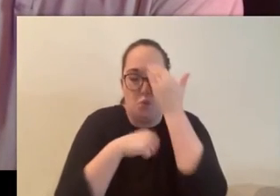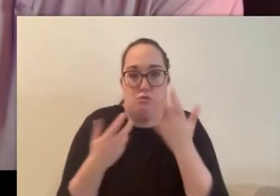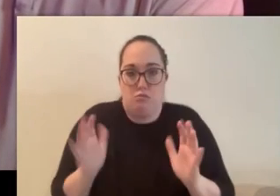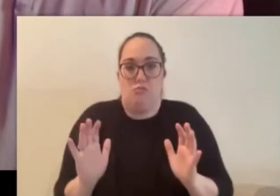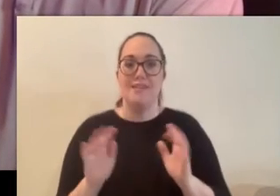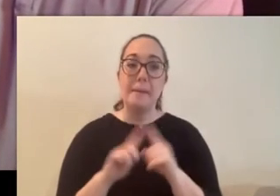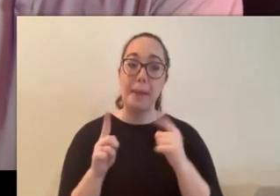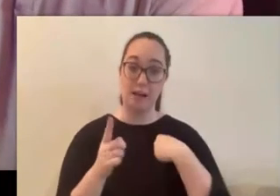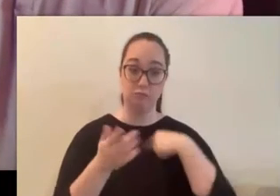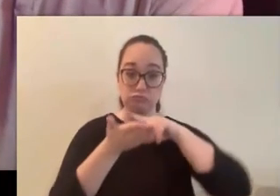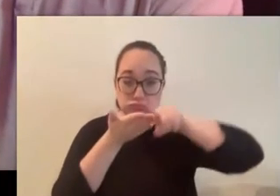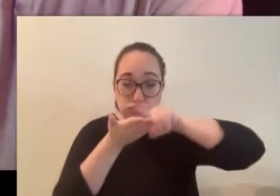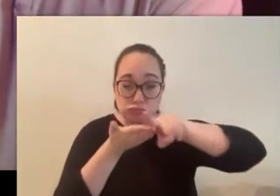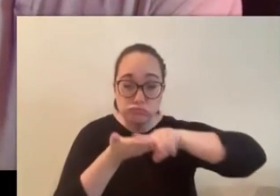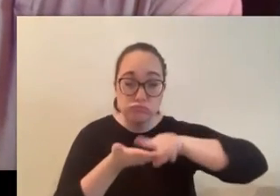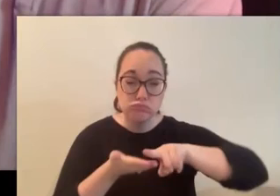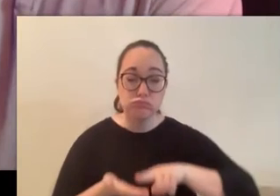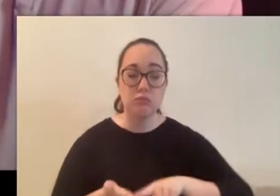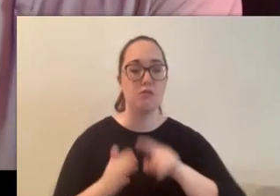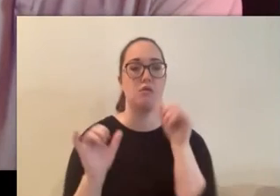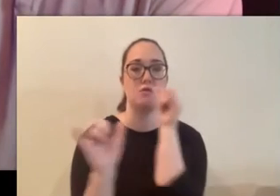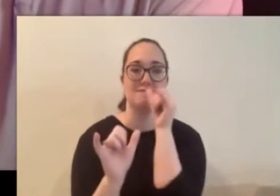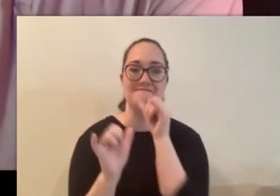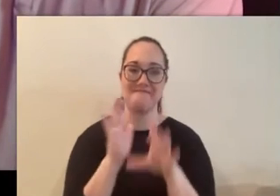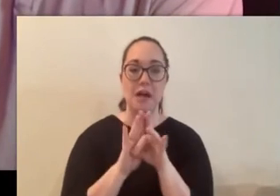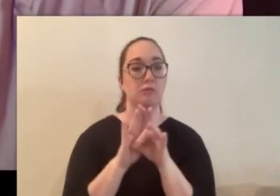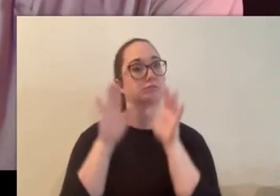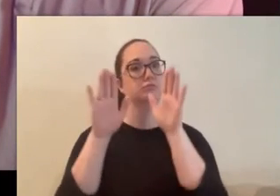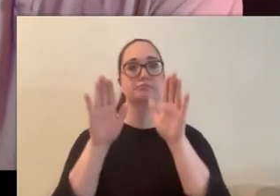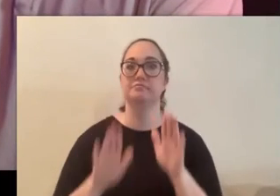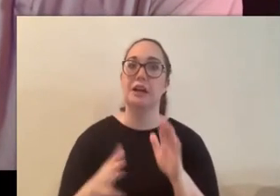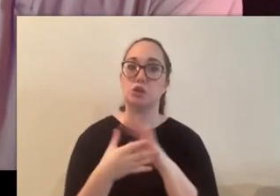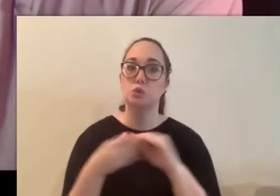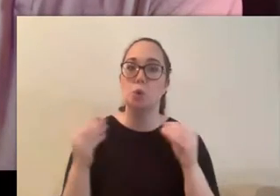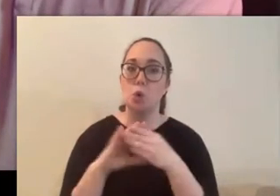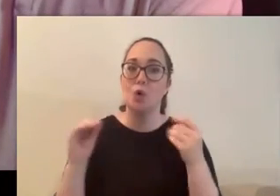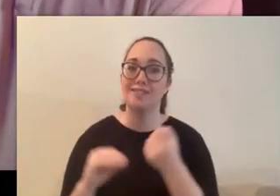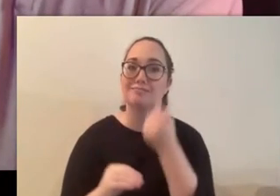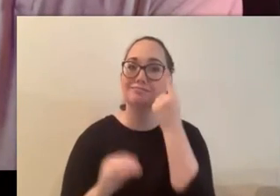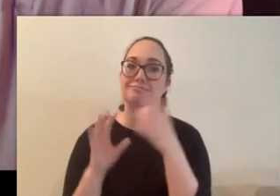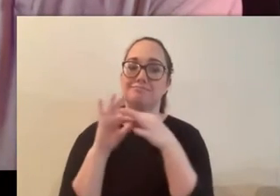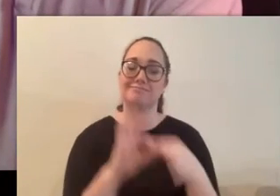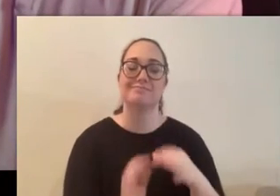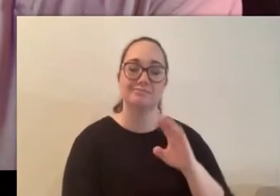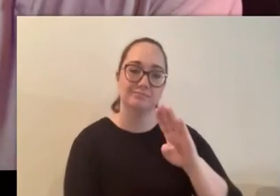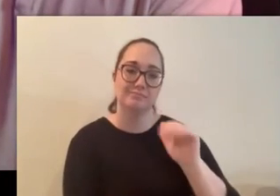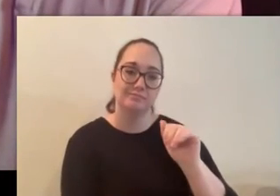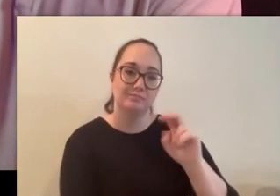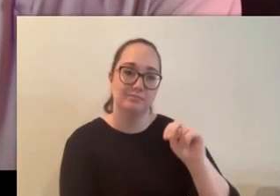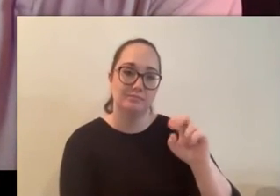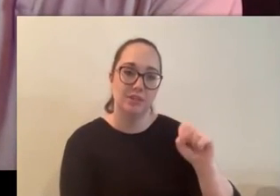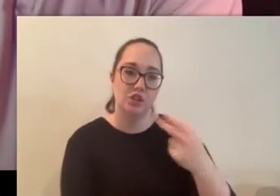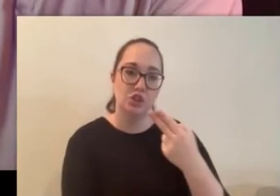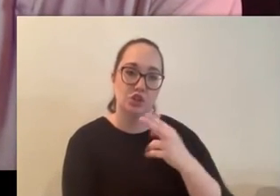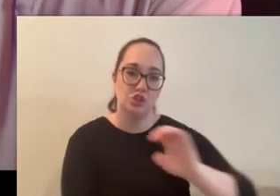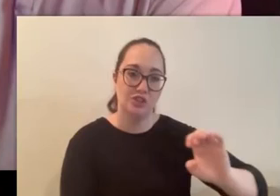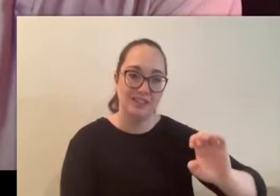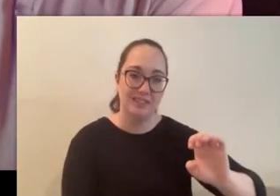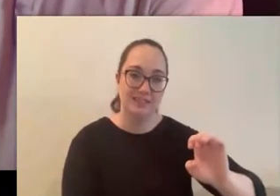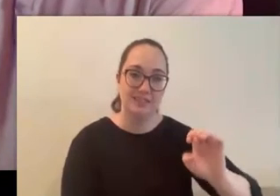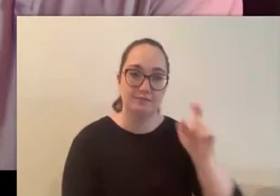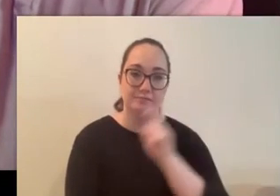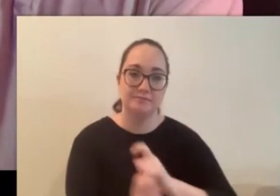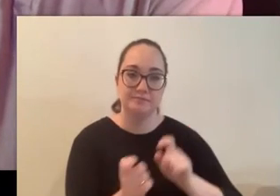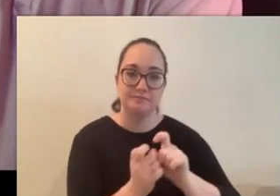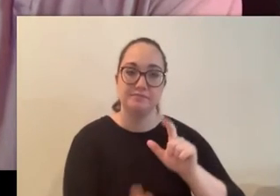off and i found a really good story and this has to do with banshees okay in particular the banshee of leah